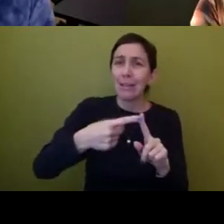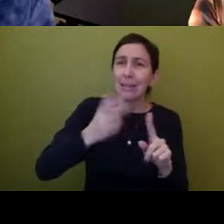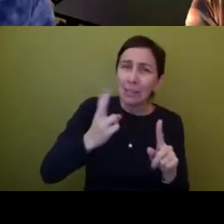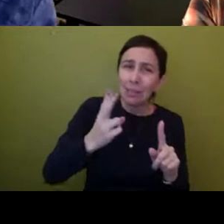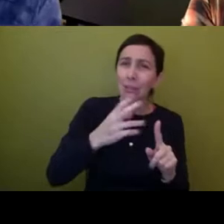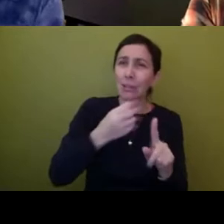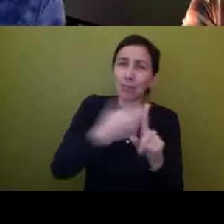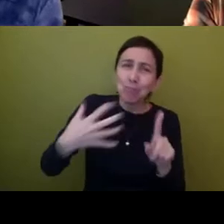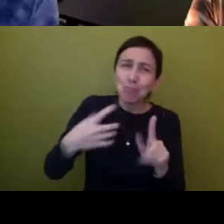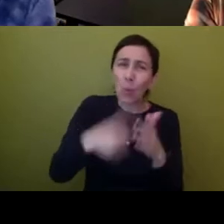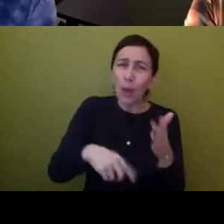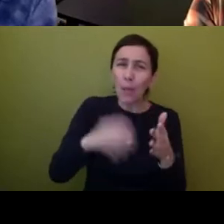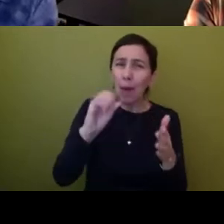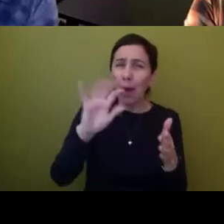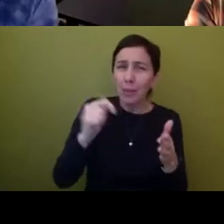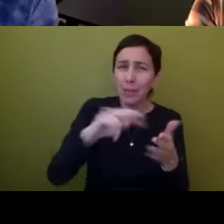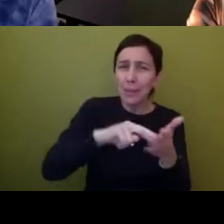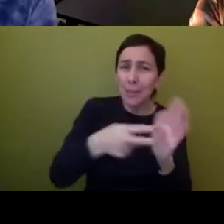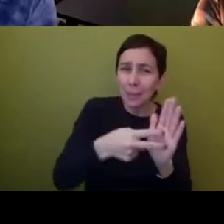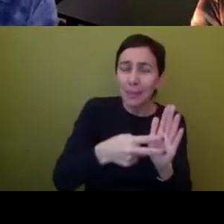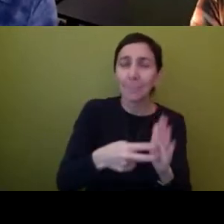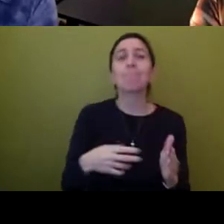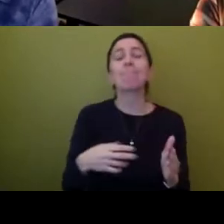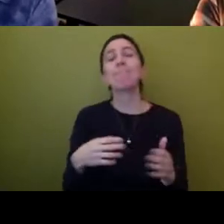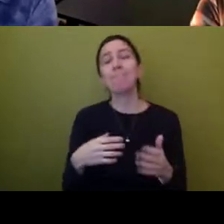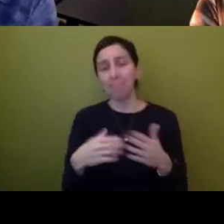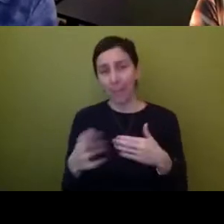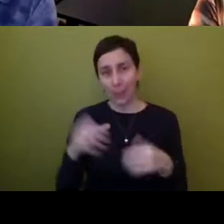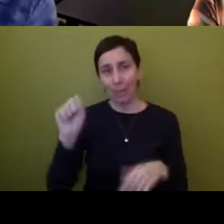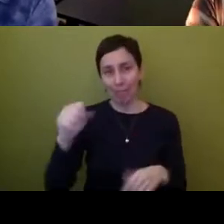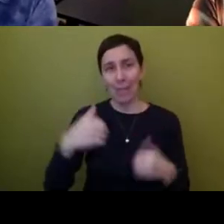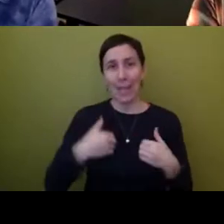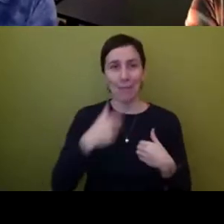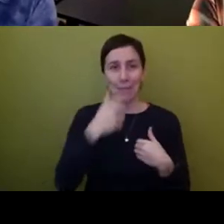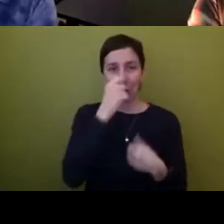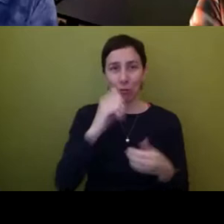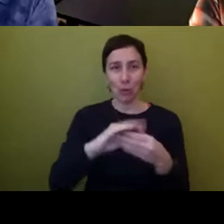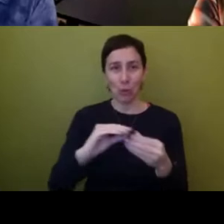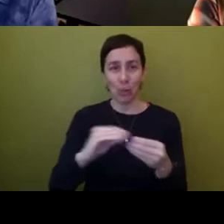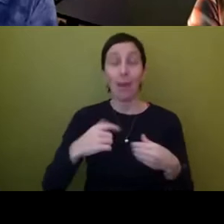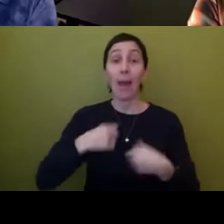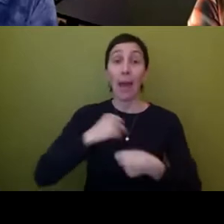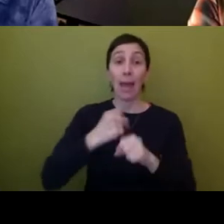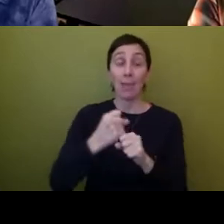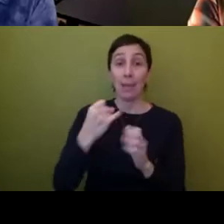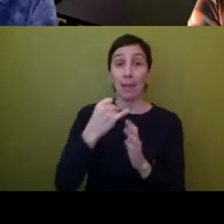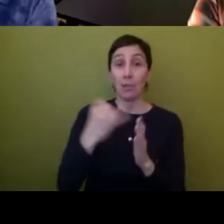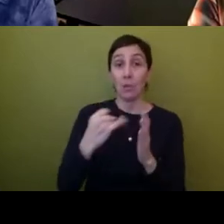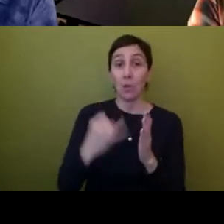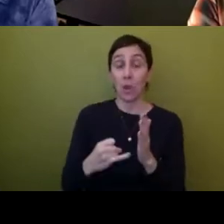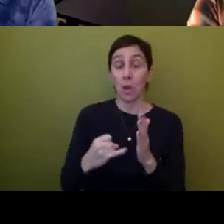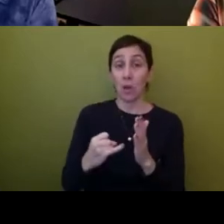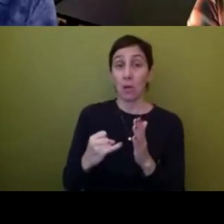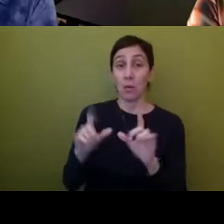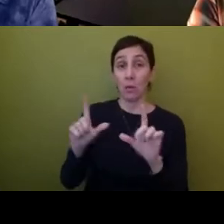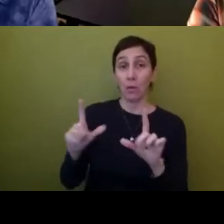Um, but yeah, I have an interesting, um, story. I mean, this piece when I was in, um, graduate school